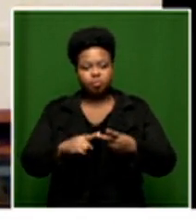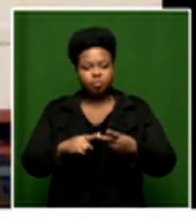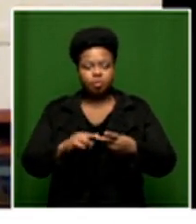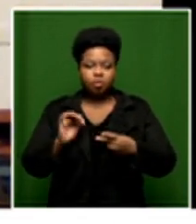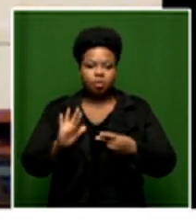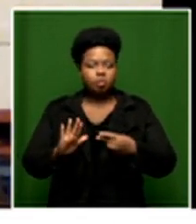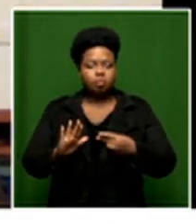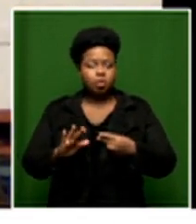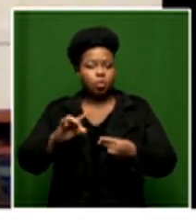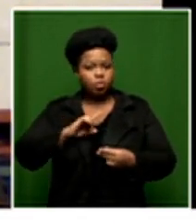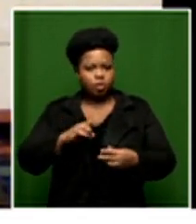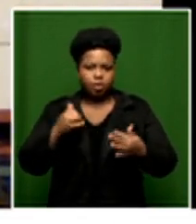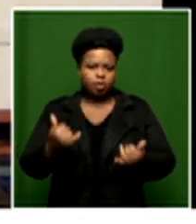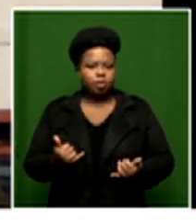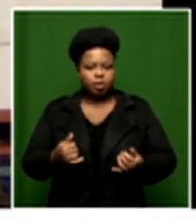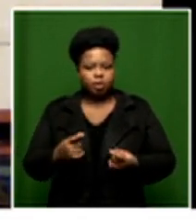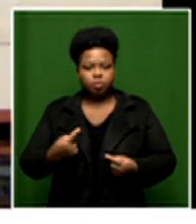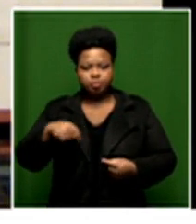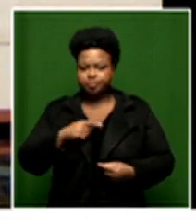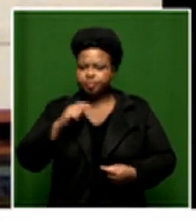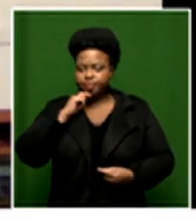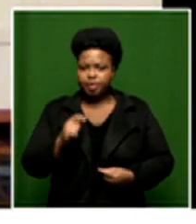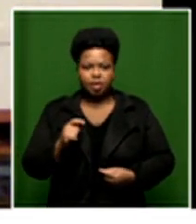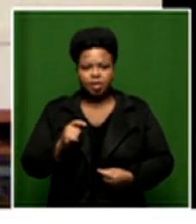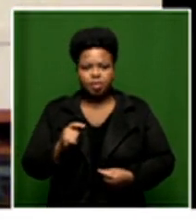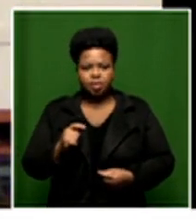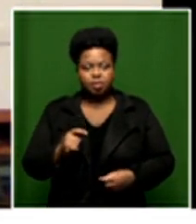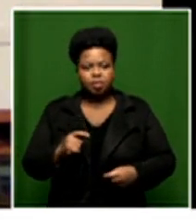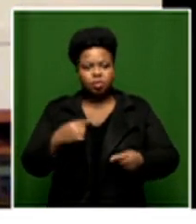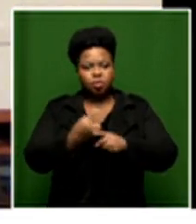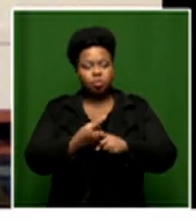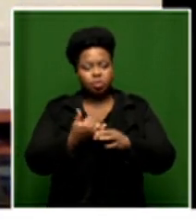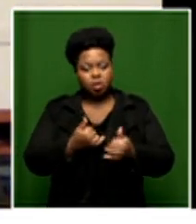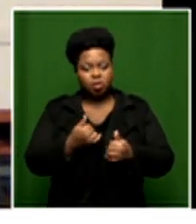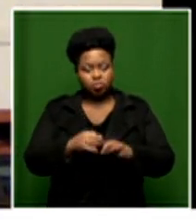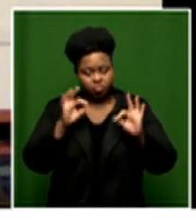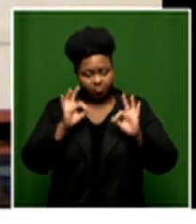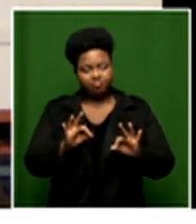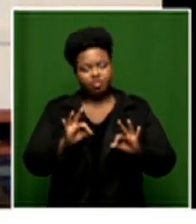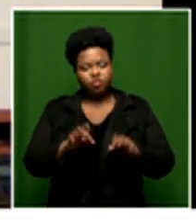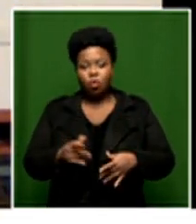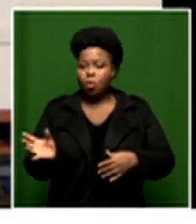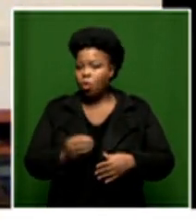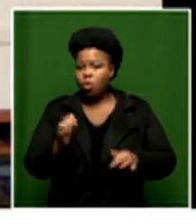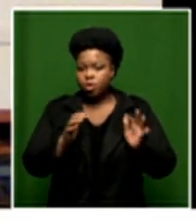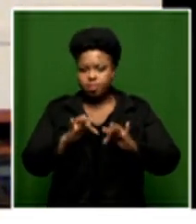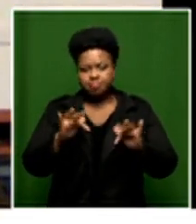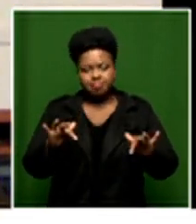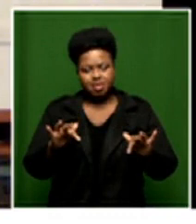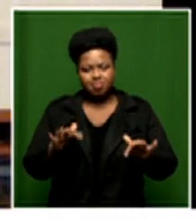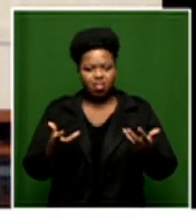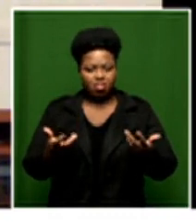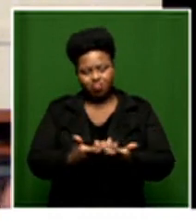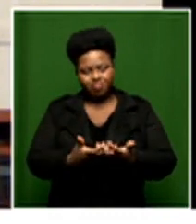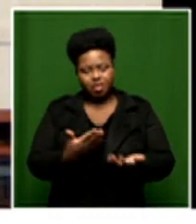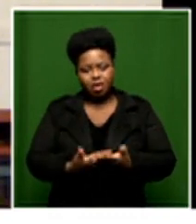cut someone now we are building machines that can operate with greater proficiency than any human being can they can they